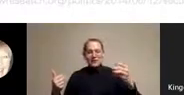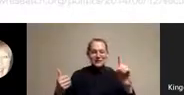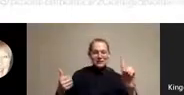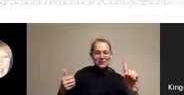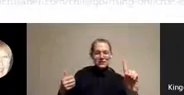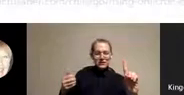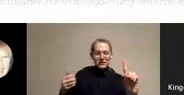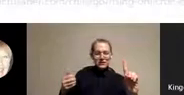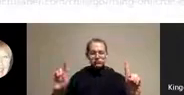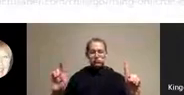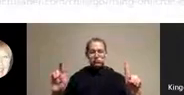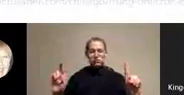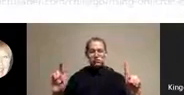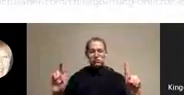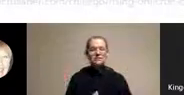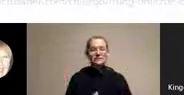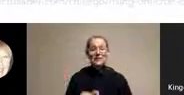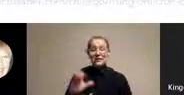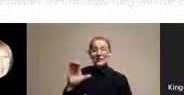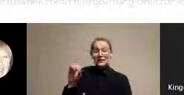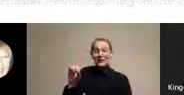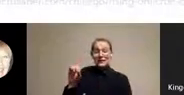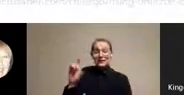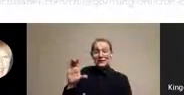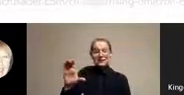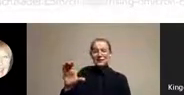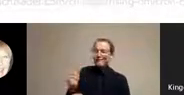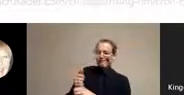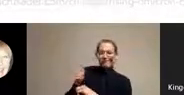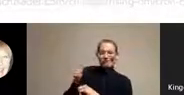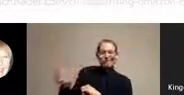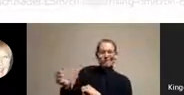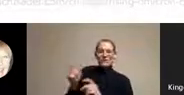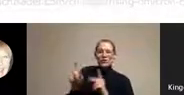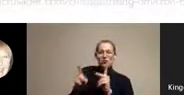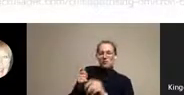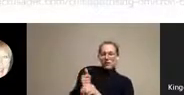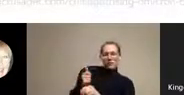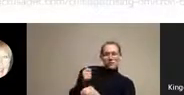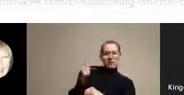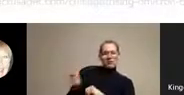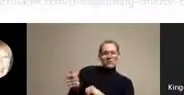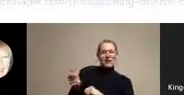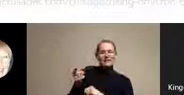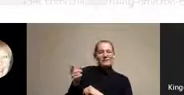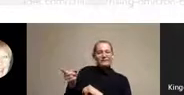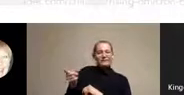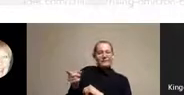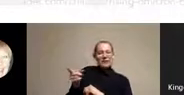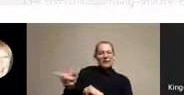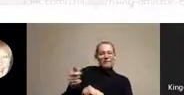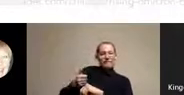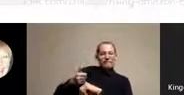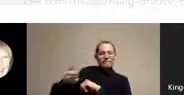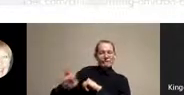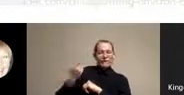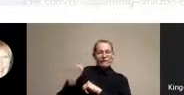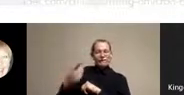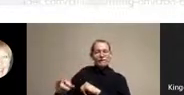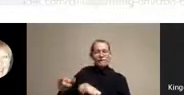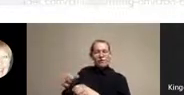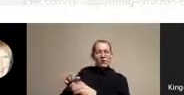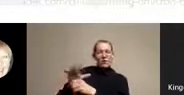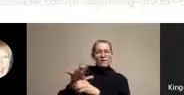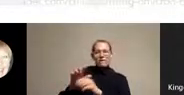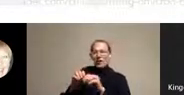multiple fronts. The CDC has taken its fair share of blame for the communication of COVID. But as I'm going to argue in a second, I actually don't think it's fair to blame the CDC. Because I